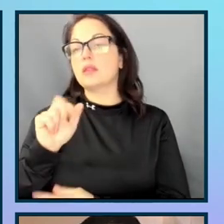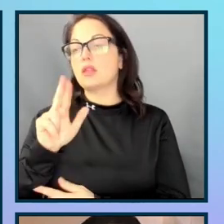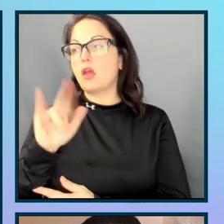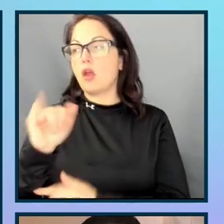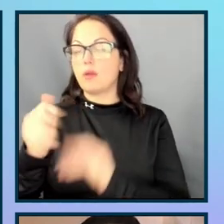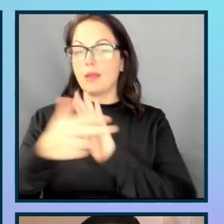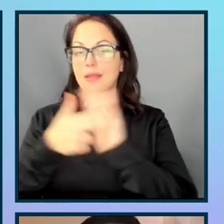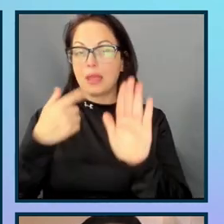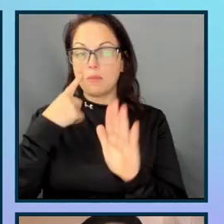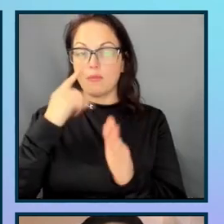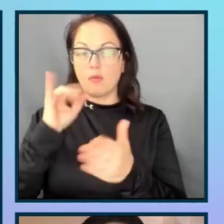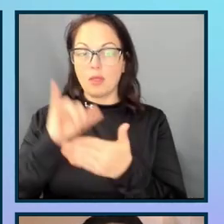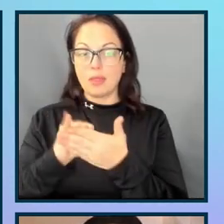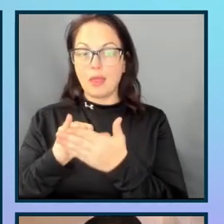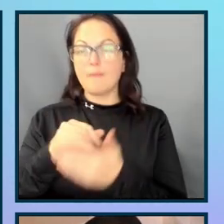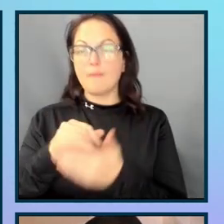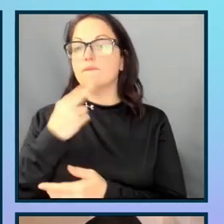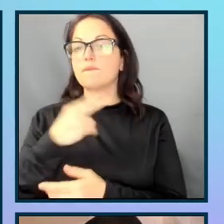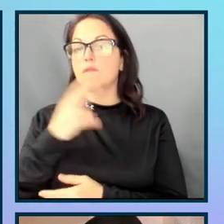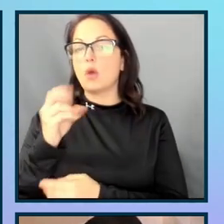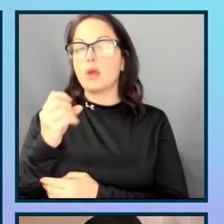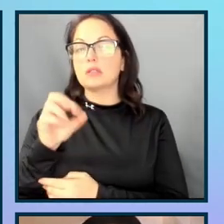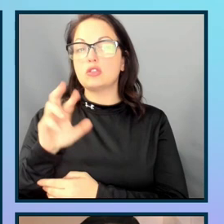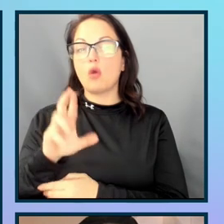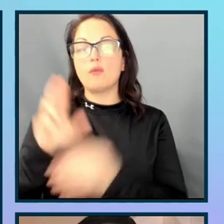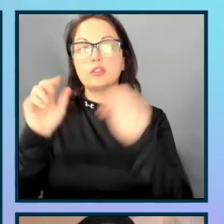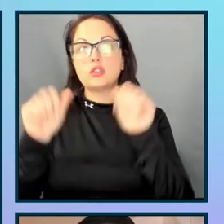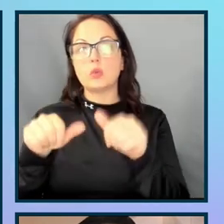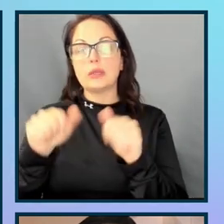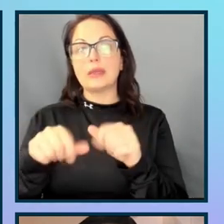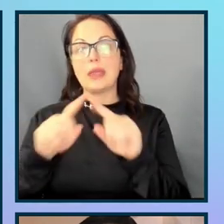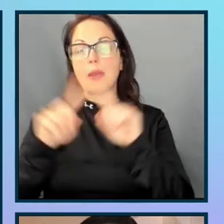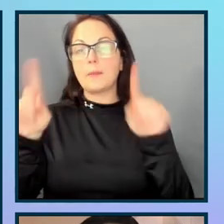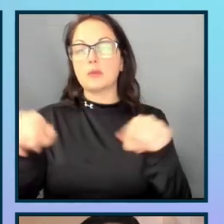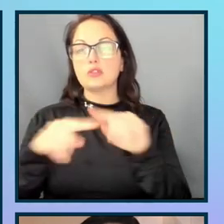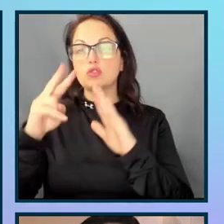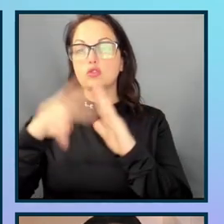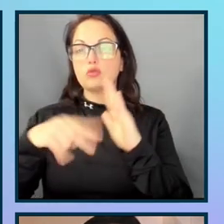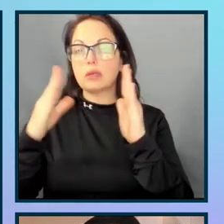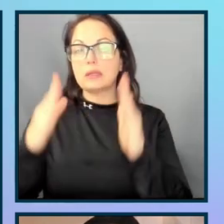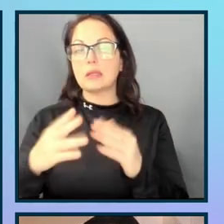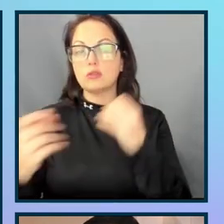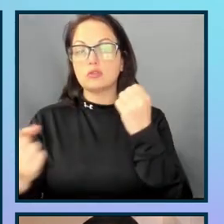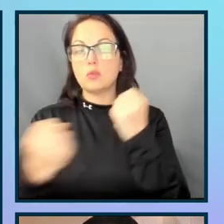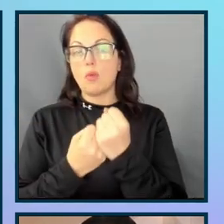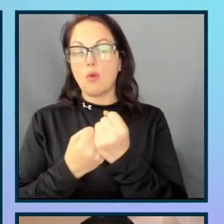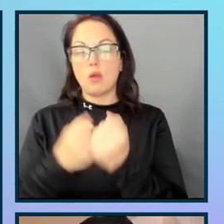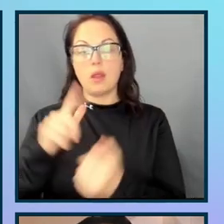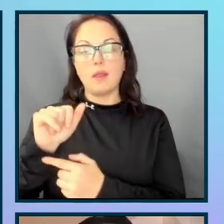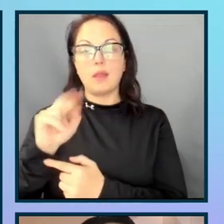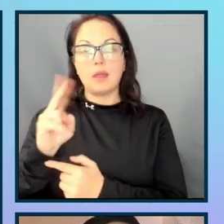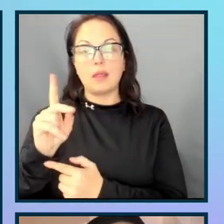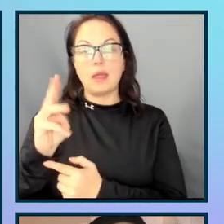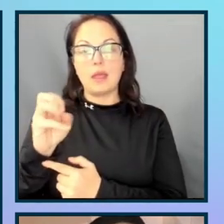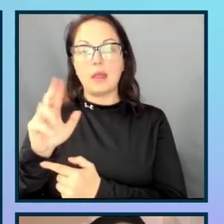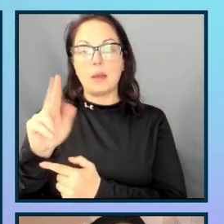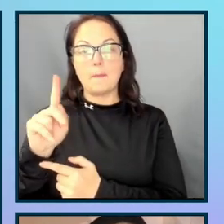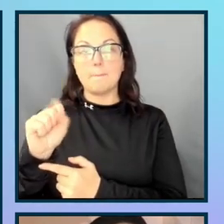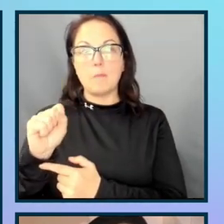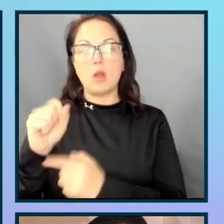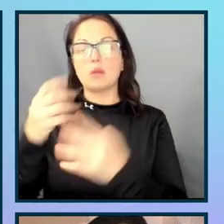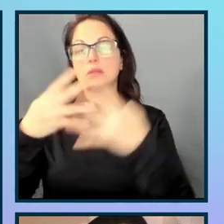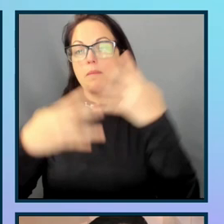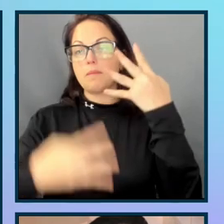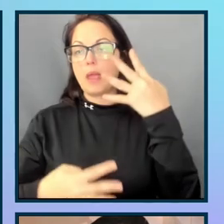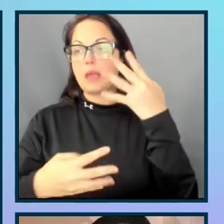those. Voice over on Chrome. Let to enable screen reader support. Search. Edit text. Landmarks menu. So, now I'm going to go over